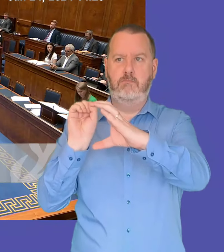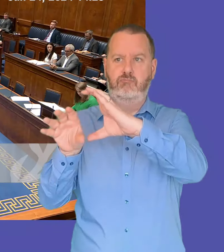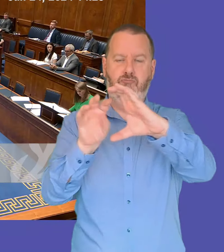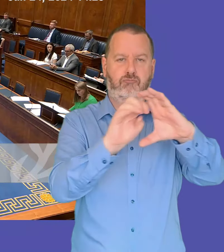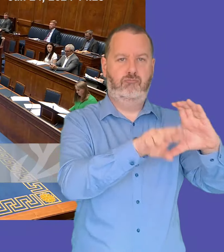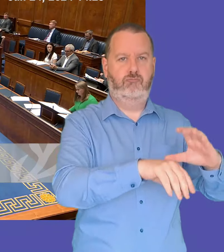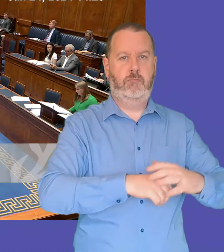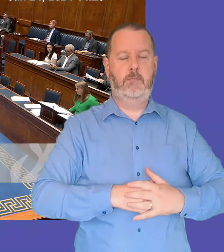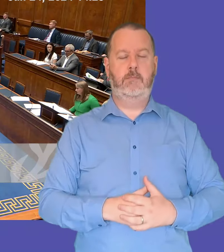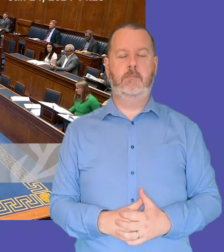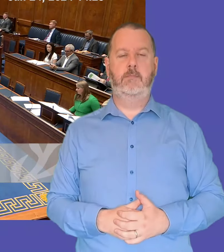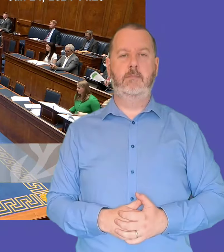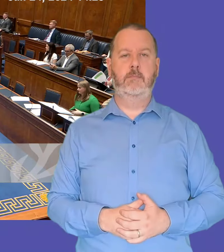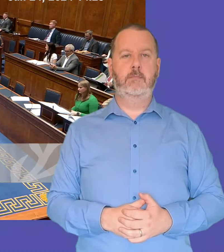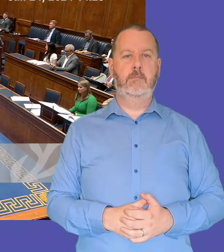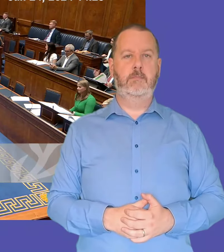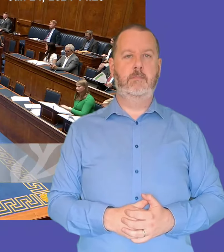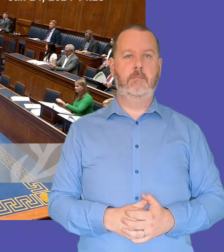nate mclaughlin